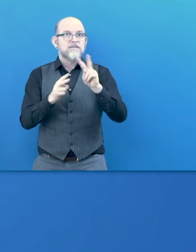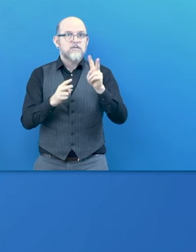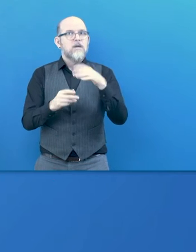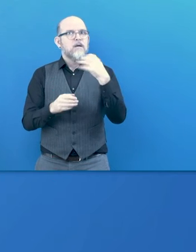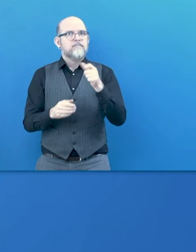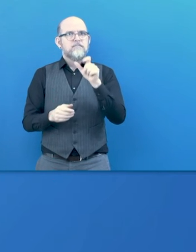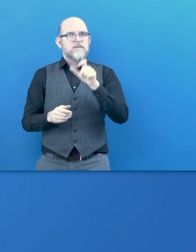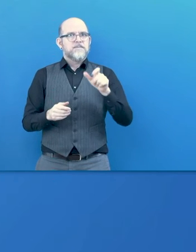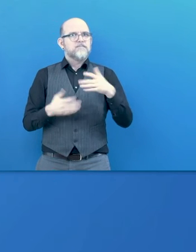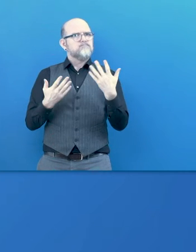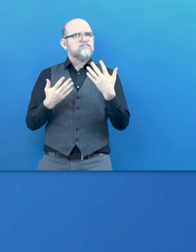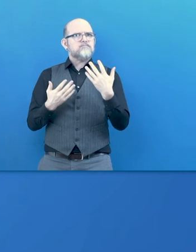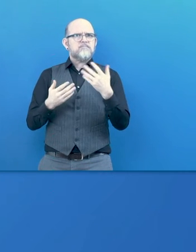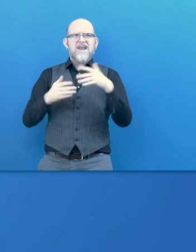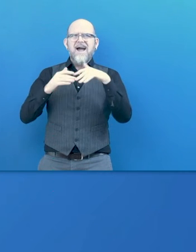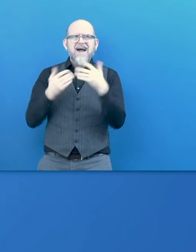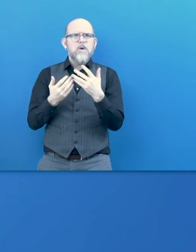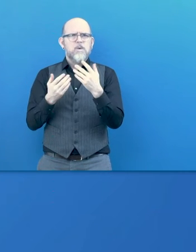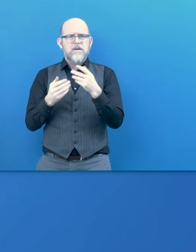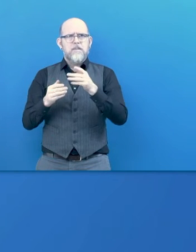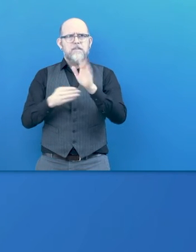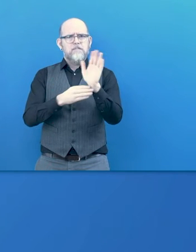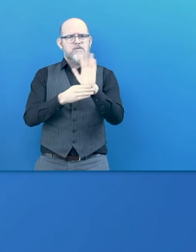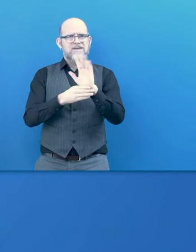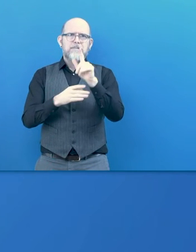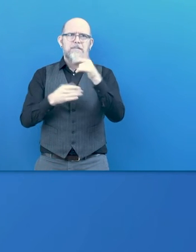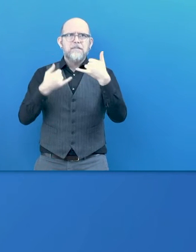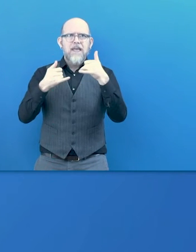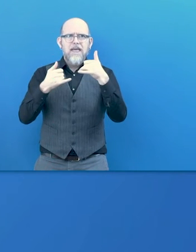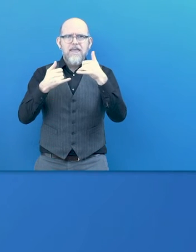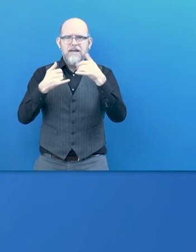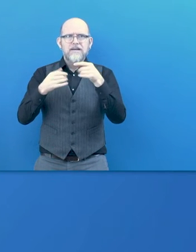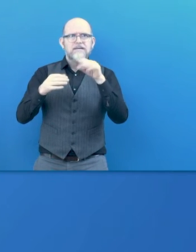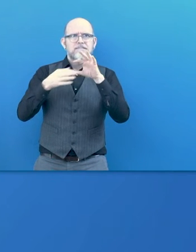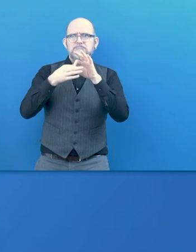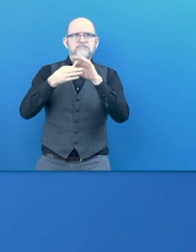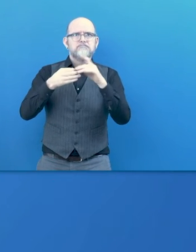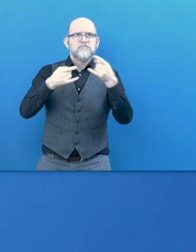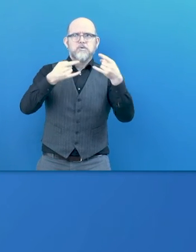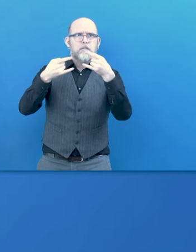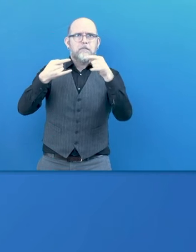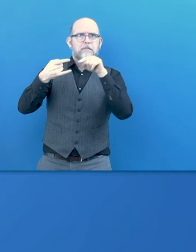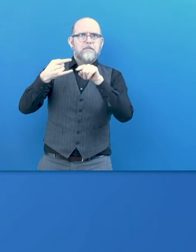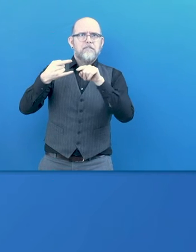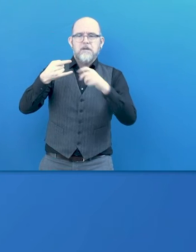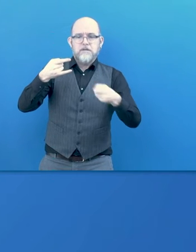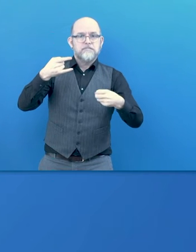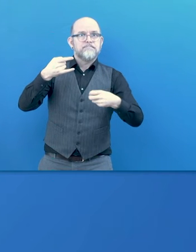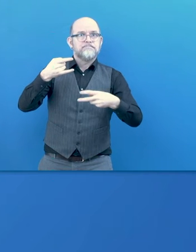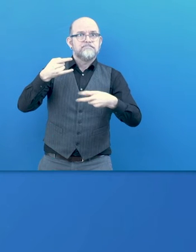some things like video players. So according to subtitles, it translates the